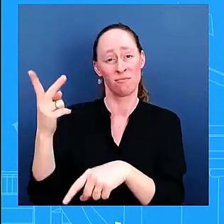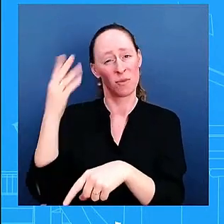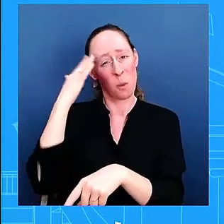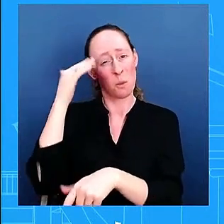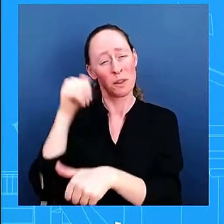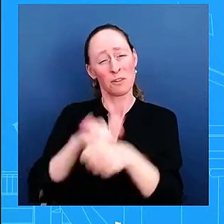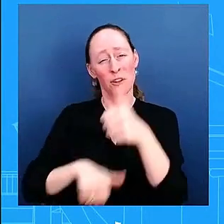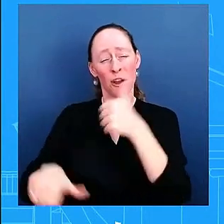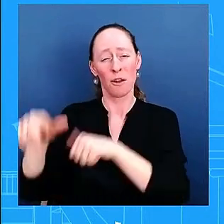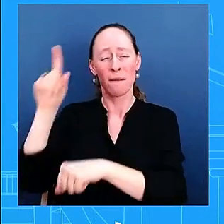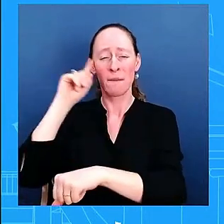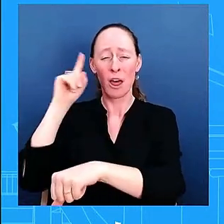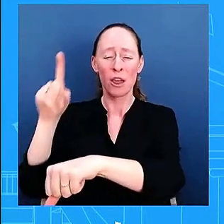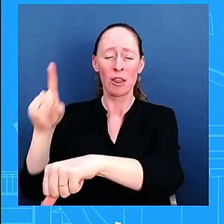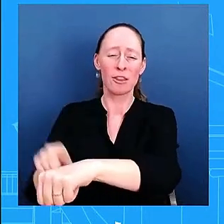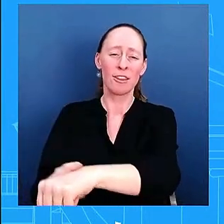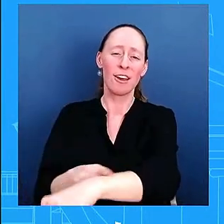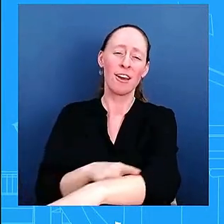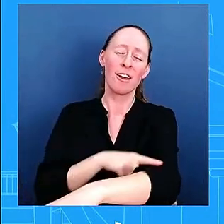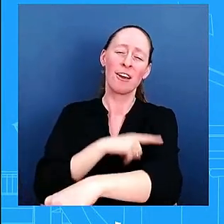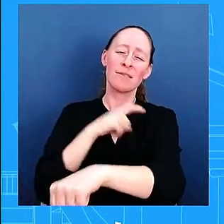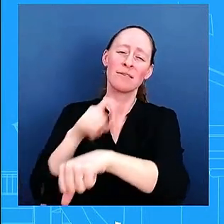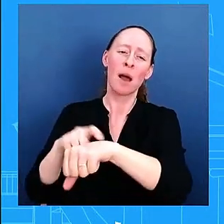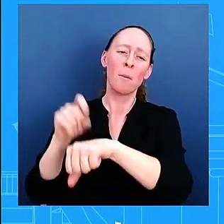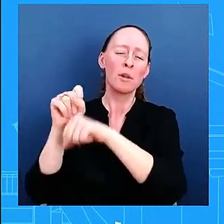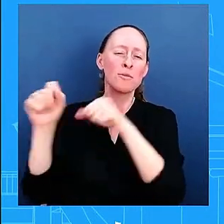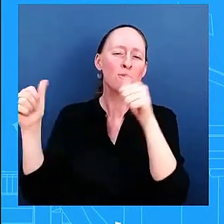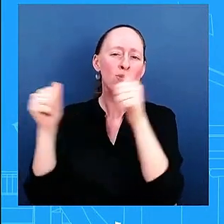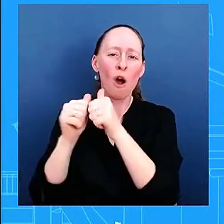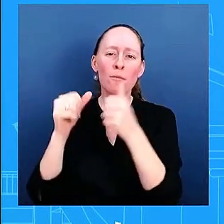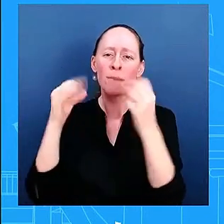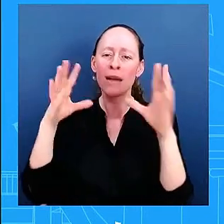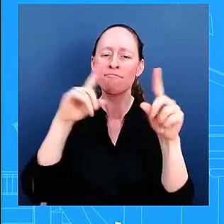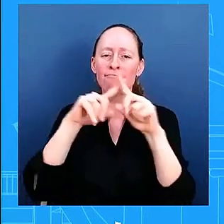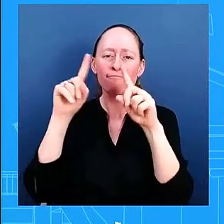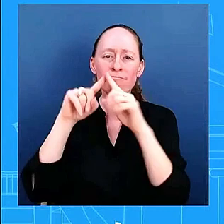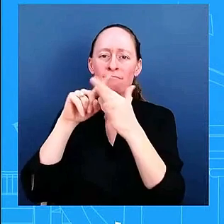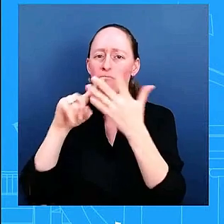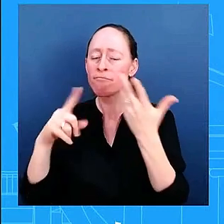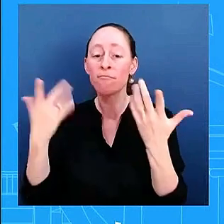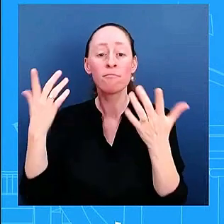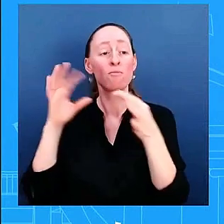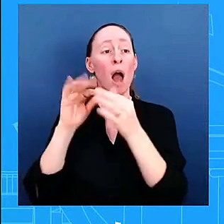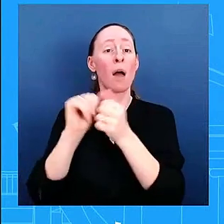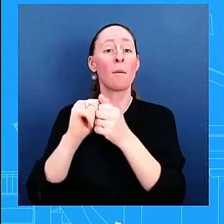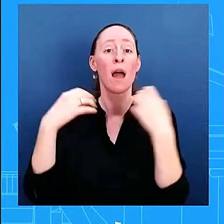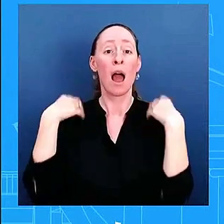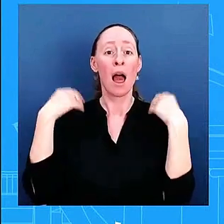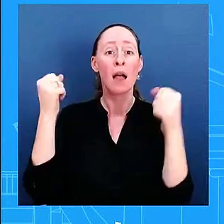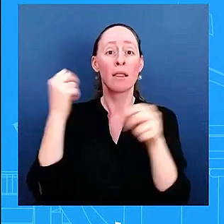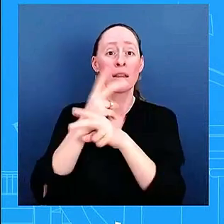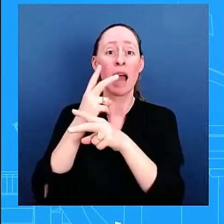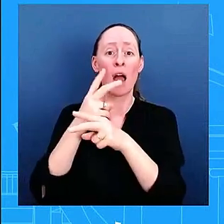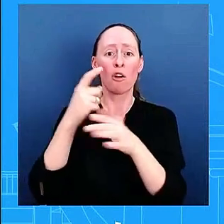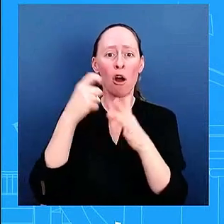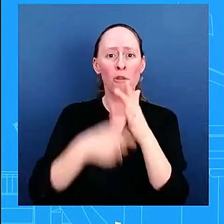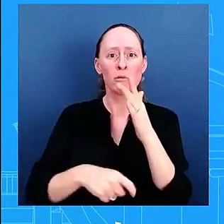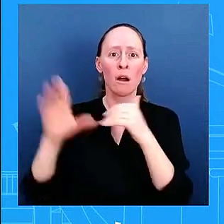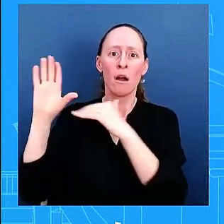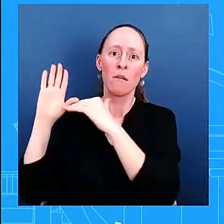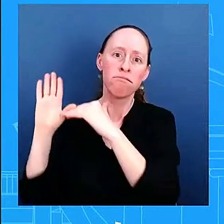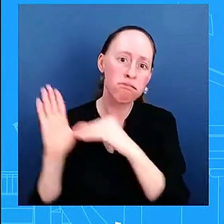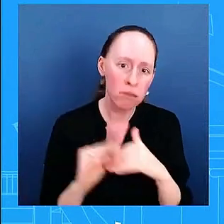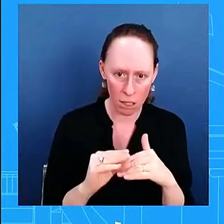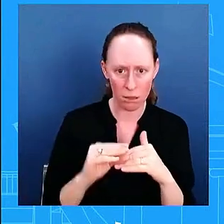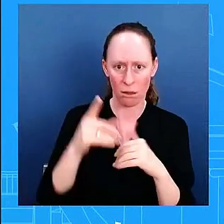um including lowering cost uh for health care we know that this is an issue that's incredibly important uh to senator sanders so for us